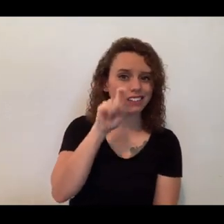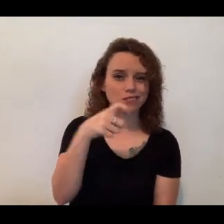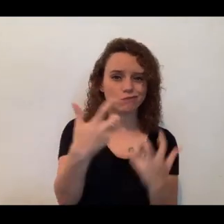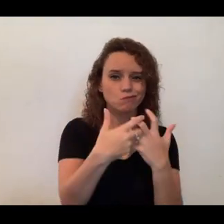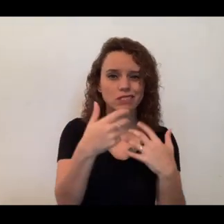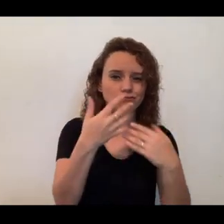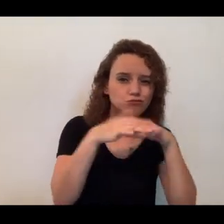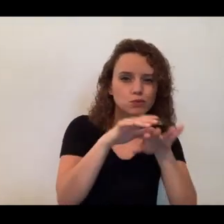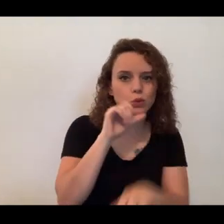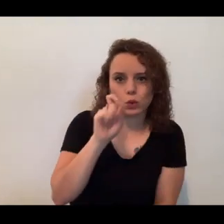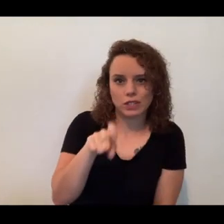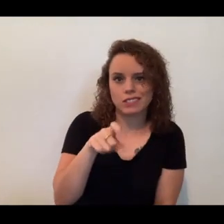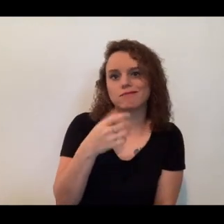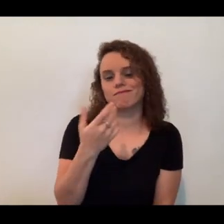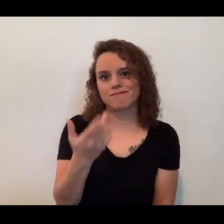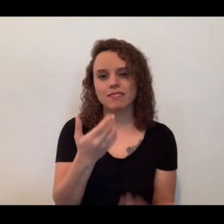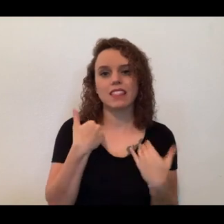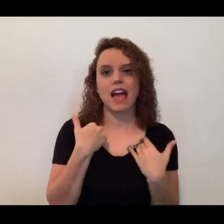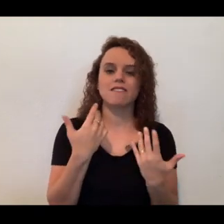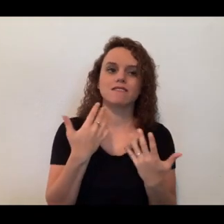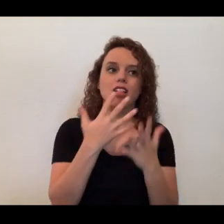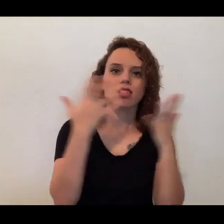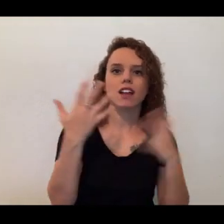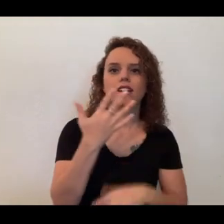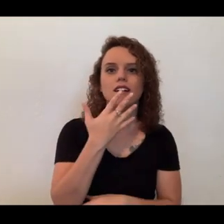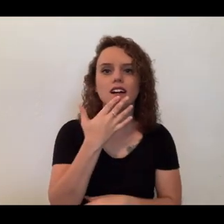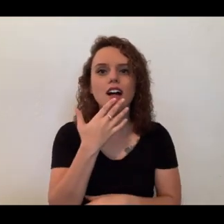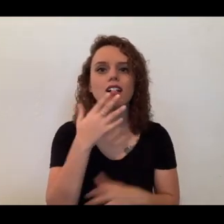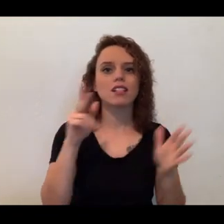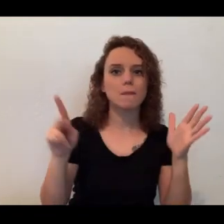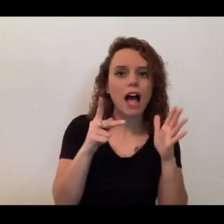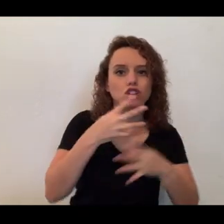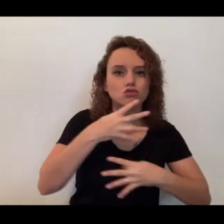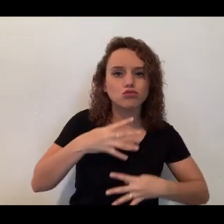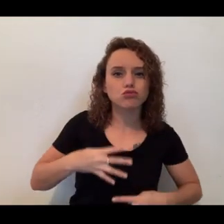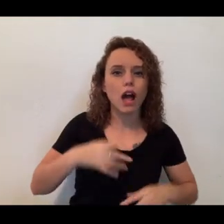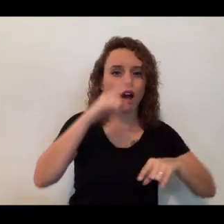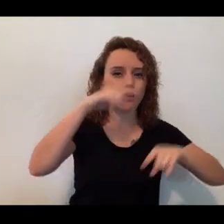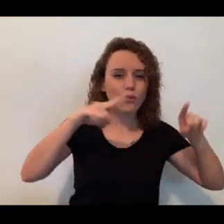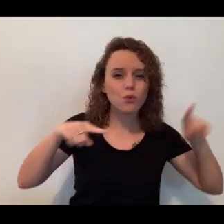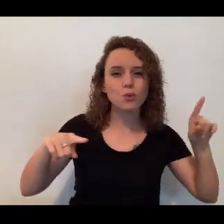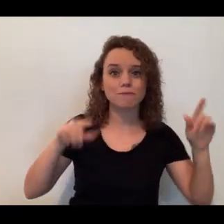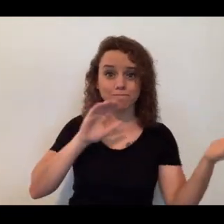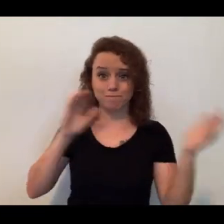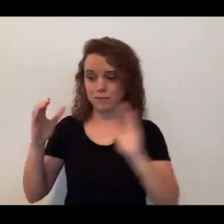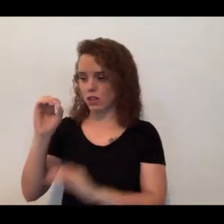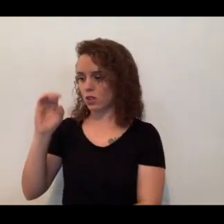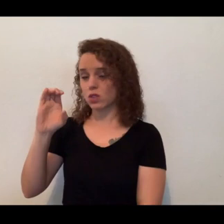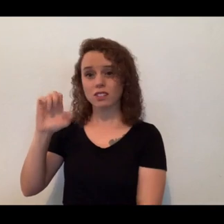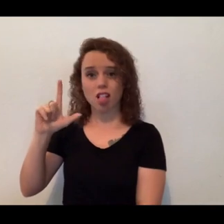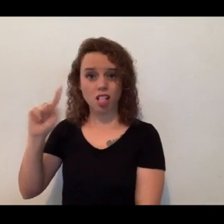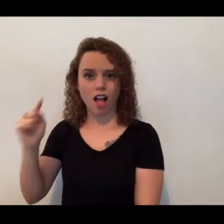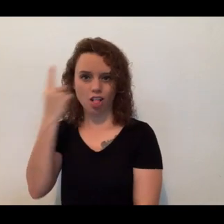So they have lots of different colors, stripes, patterns, and variations, whereas ocelots are always going to